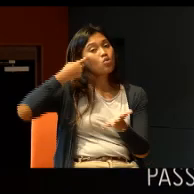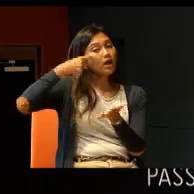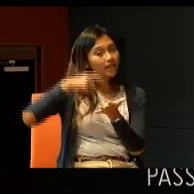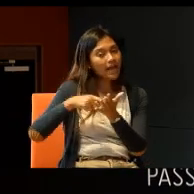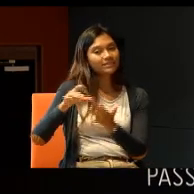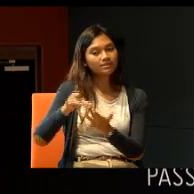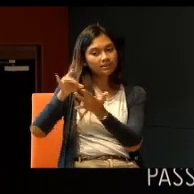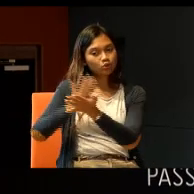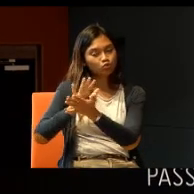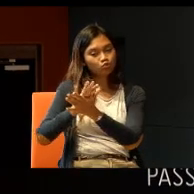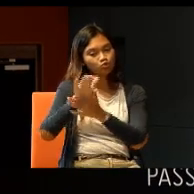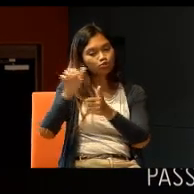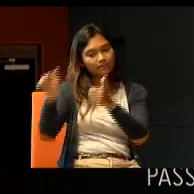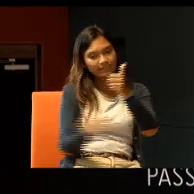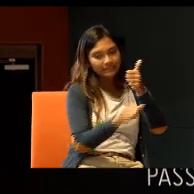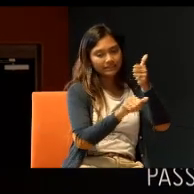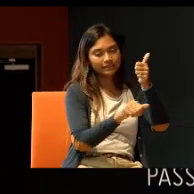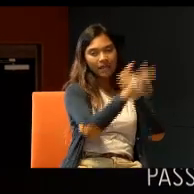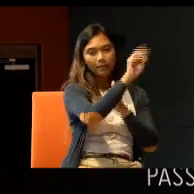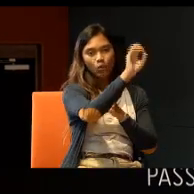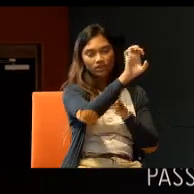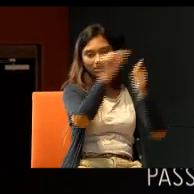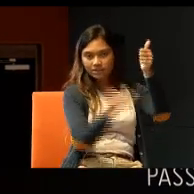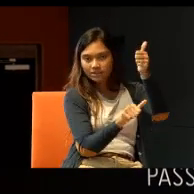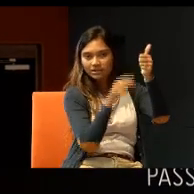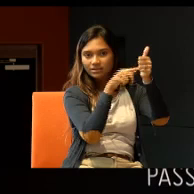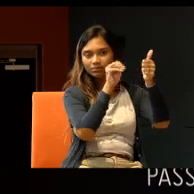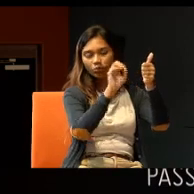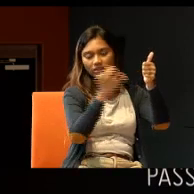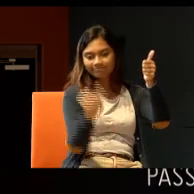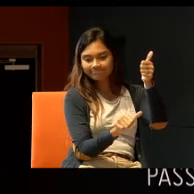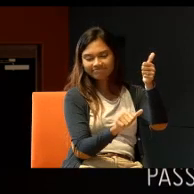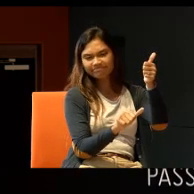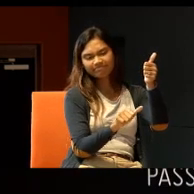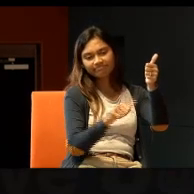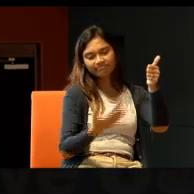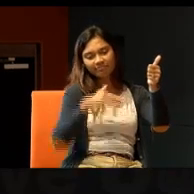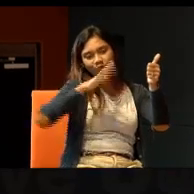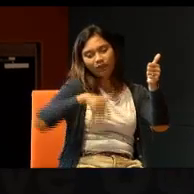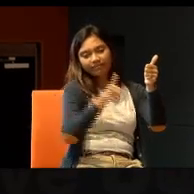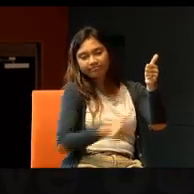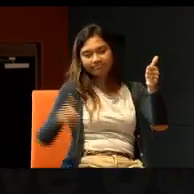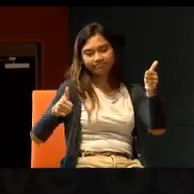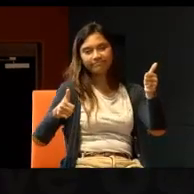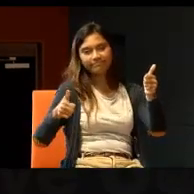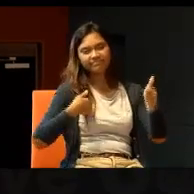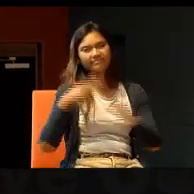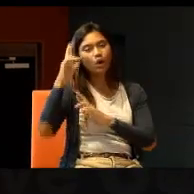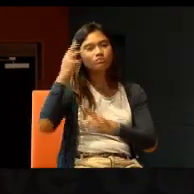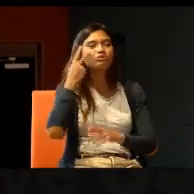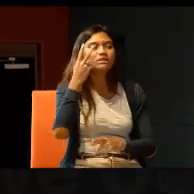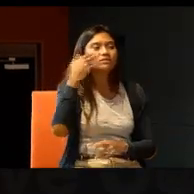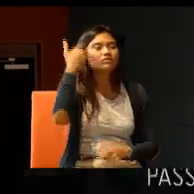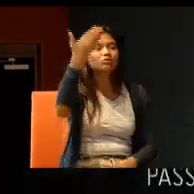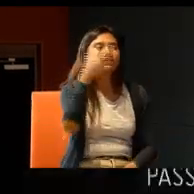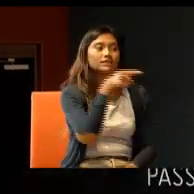MOE schools. But so far, this has not happened. And this is what, I hope to see, in future. Are you optimistic?